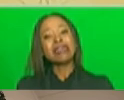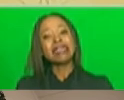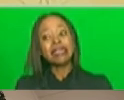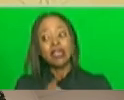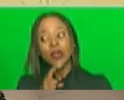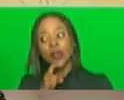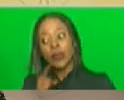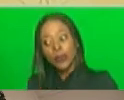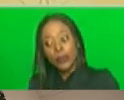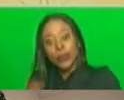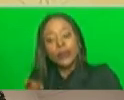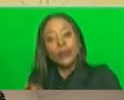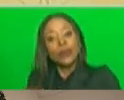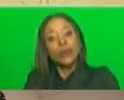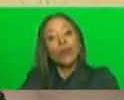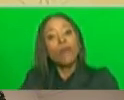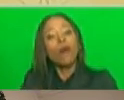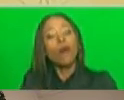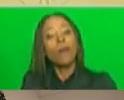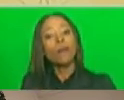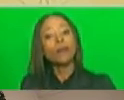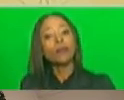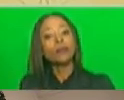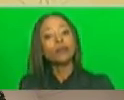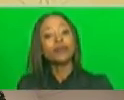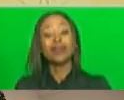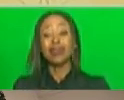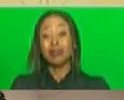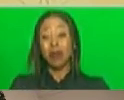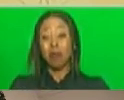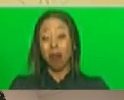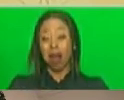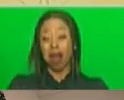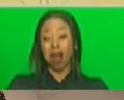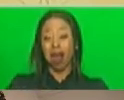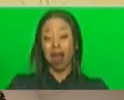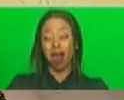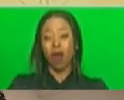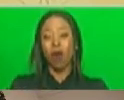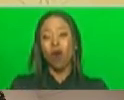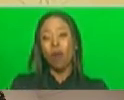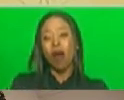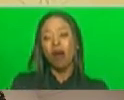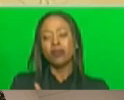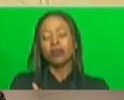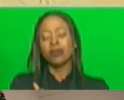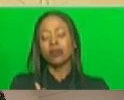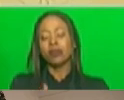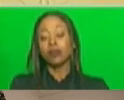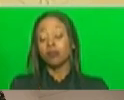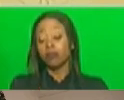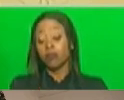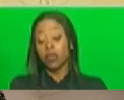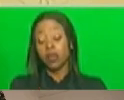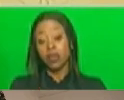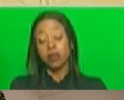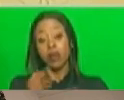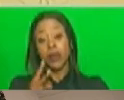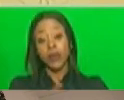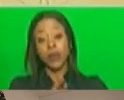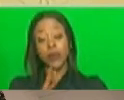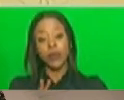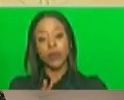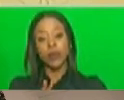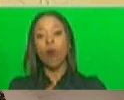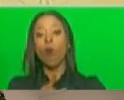the problem of rat prevalence or infestation is due in part to poor